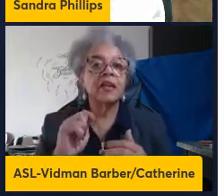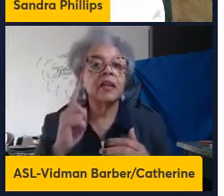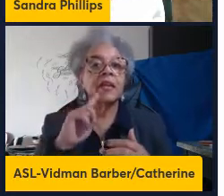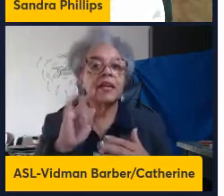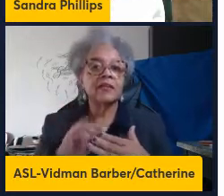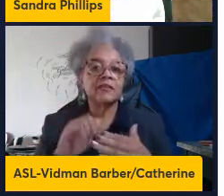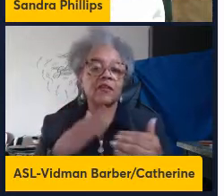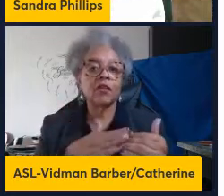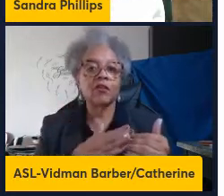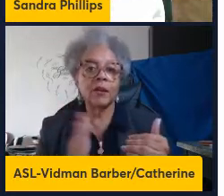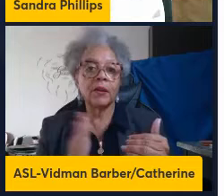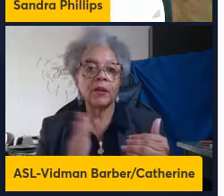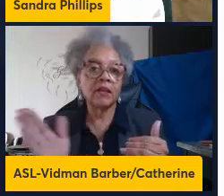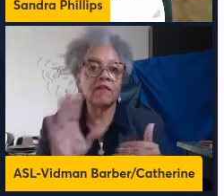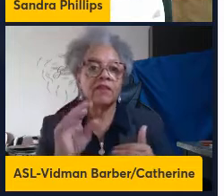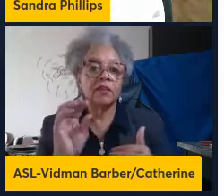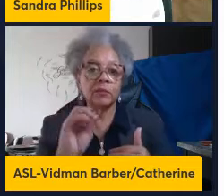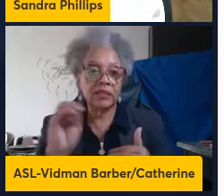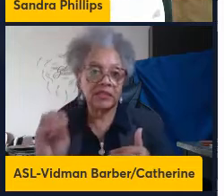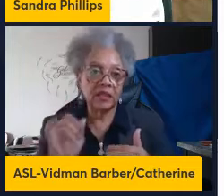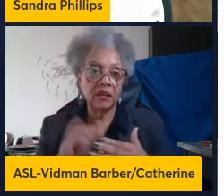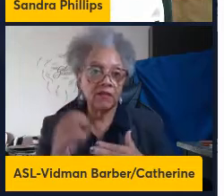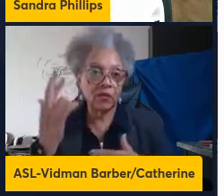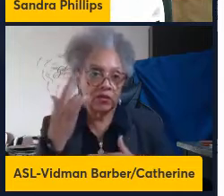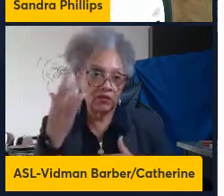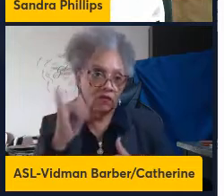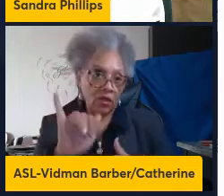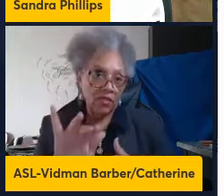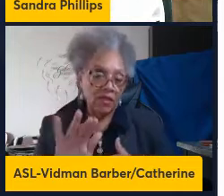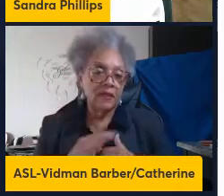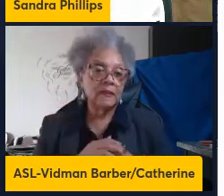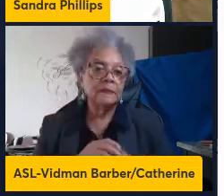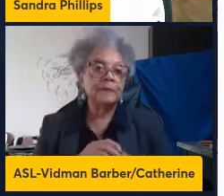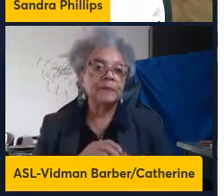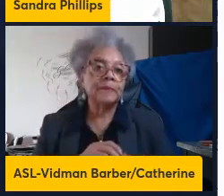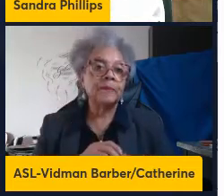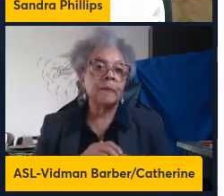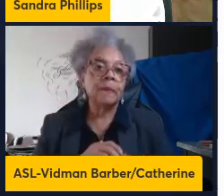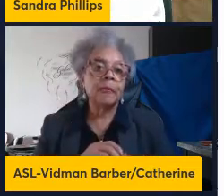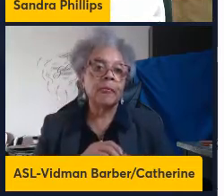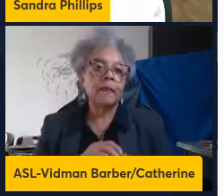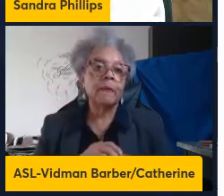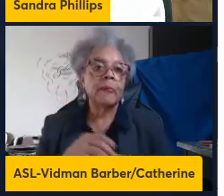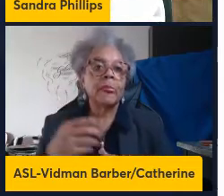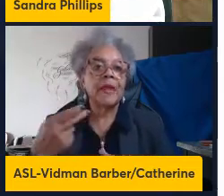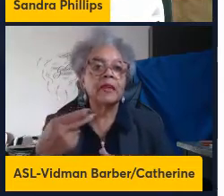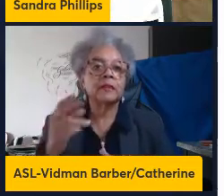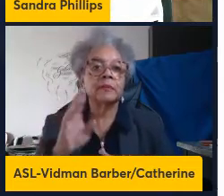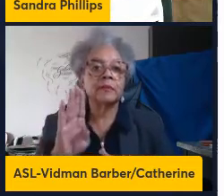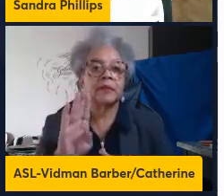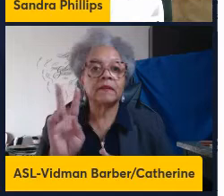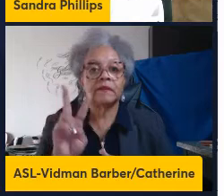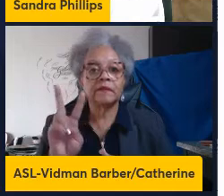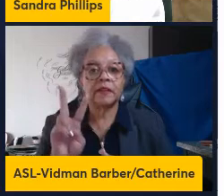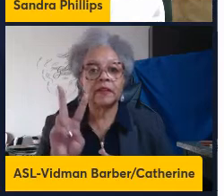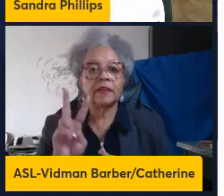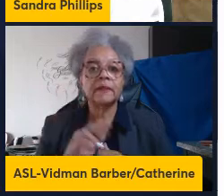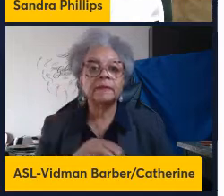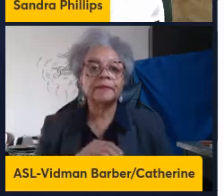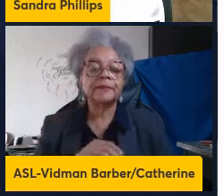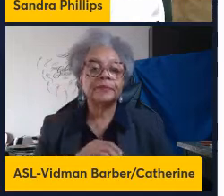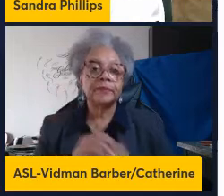remaining 50%. And so HPV or chronic HPV